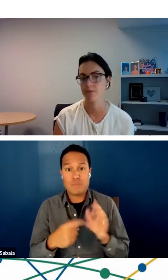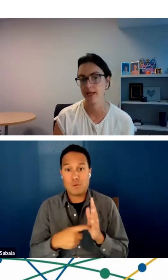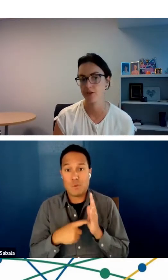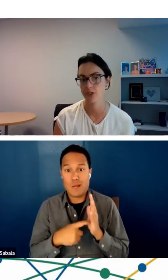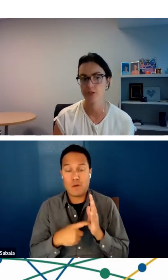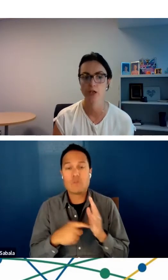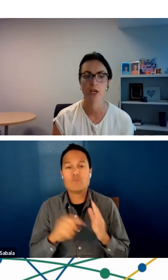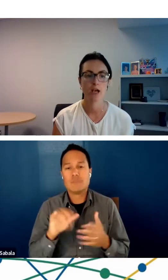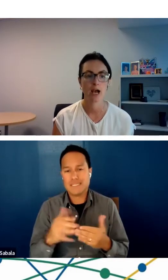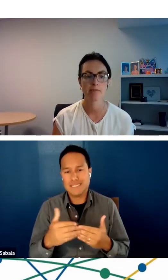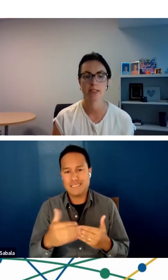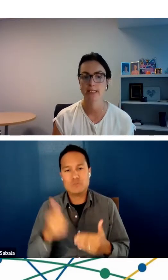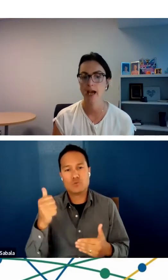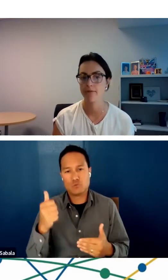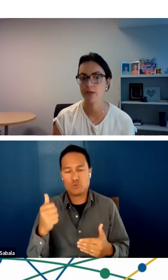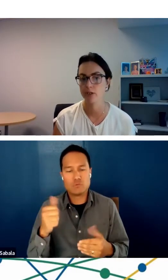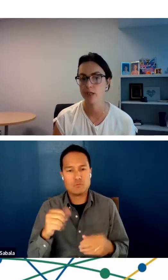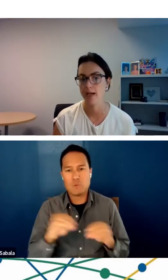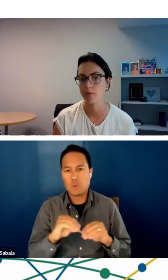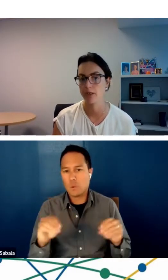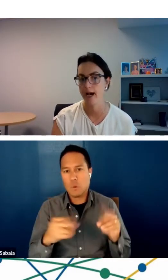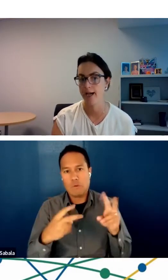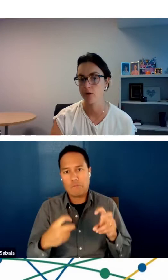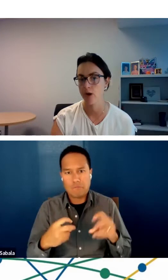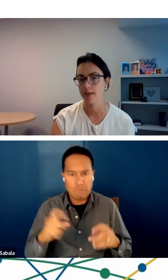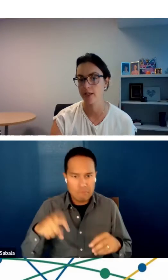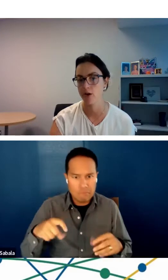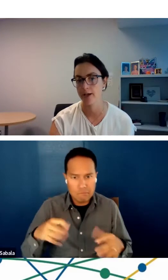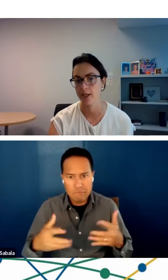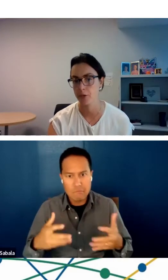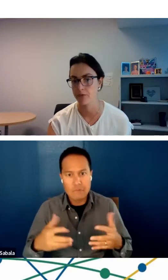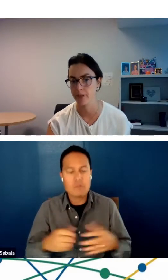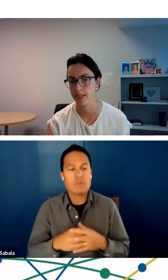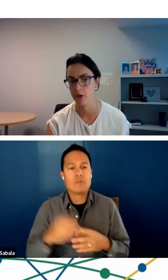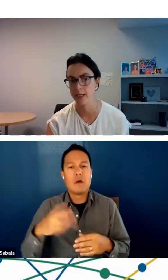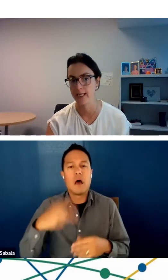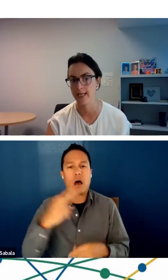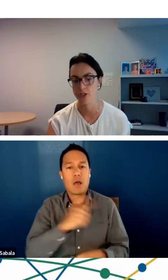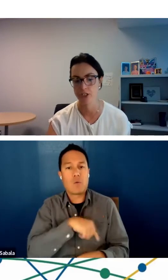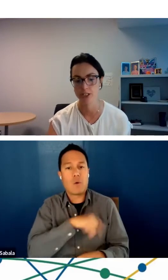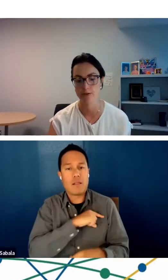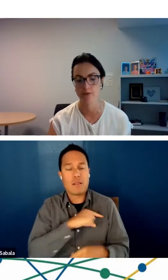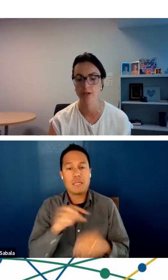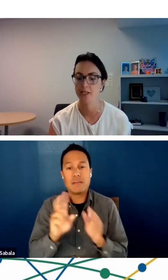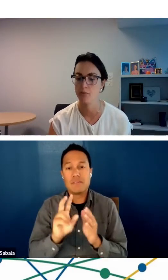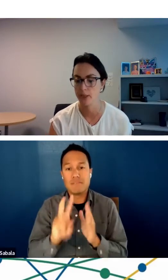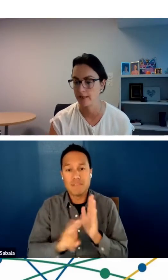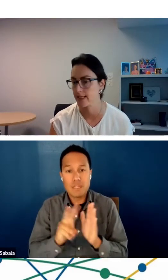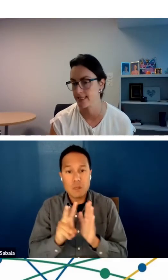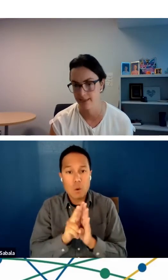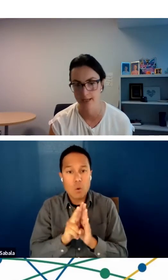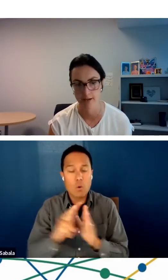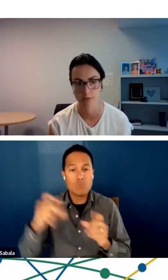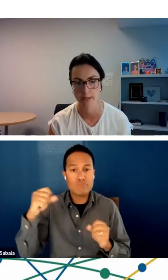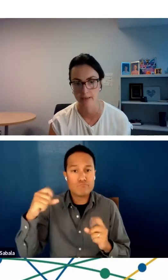easier for patients. Obviously, having reliable high-quality audio and video connections is a very important lesson that everybody